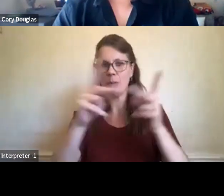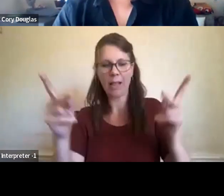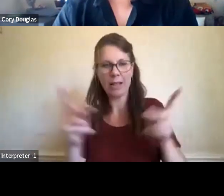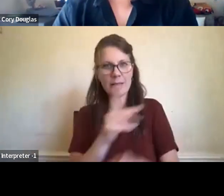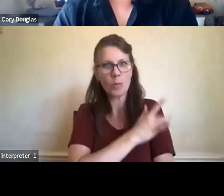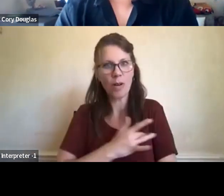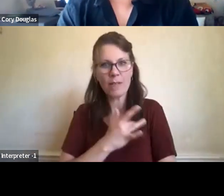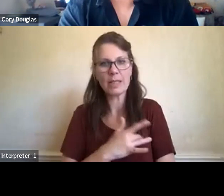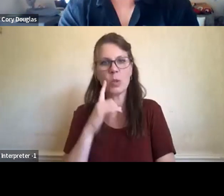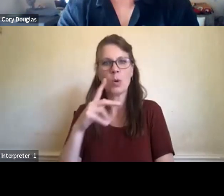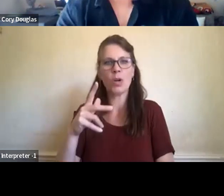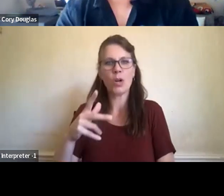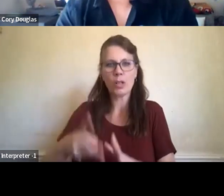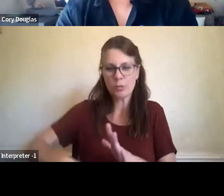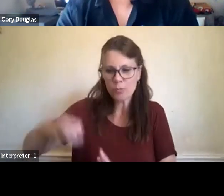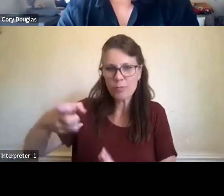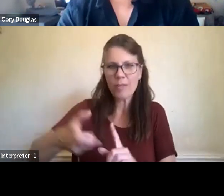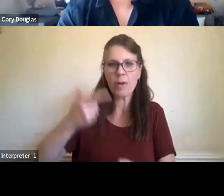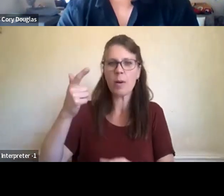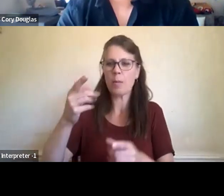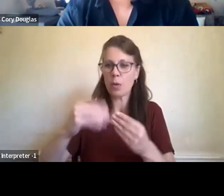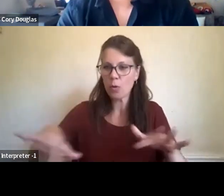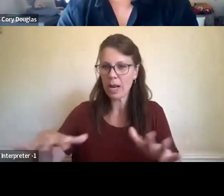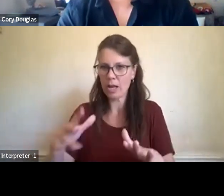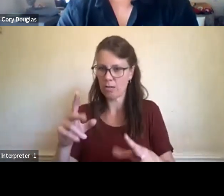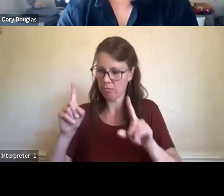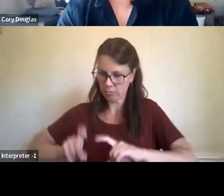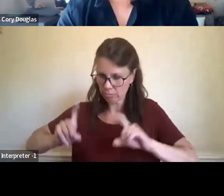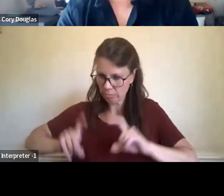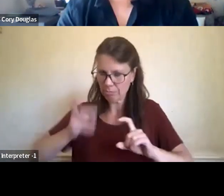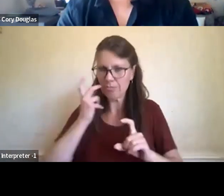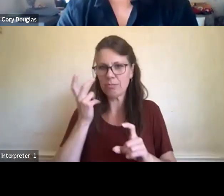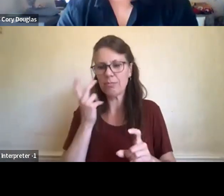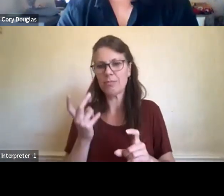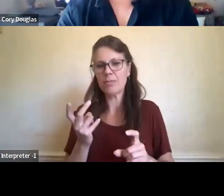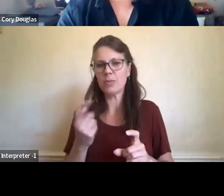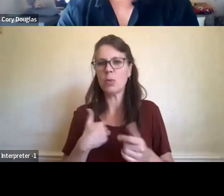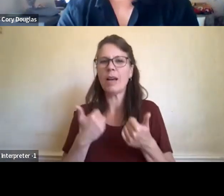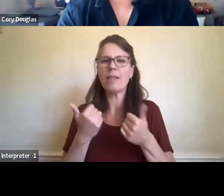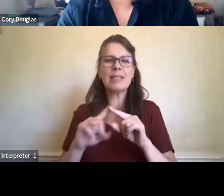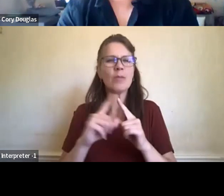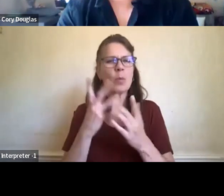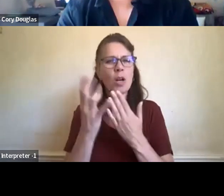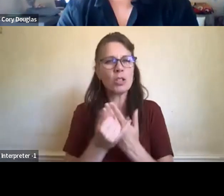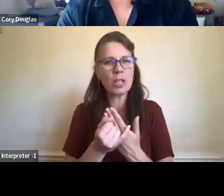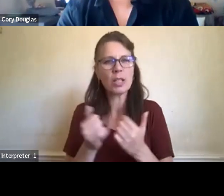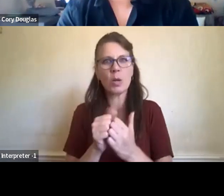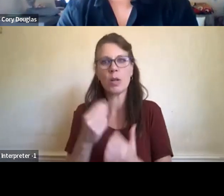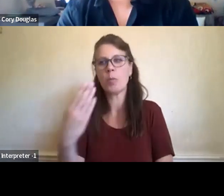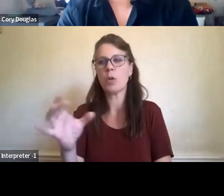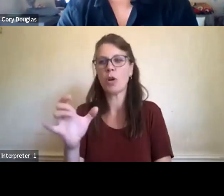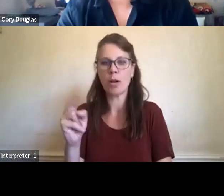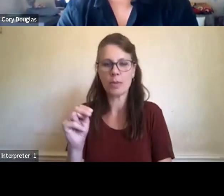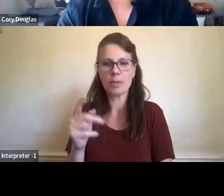sediments up there. So, um, you know, look for that. I think coming out of our communities, we're trying to find ways to build a, an